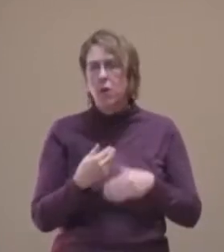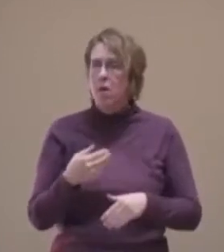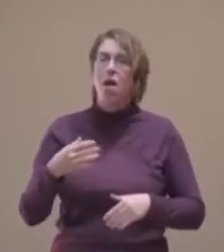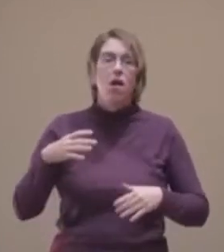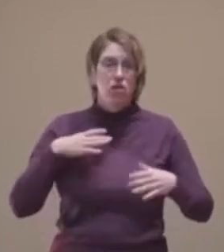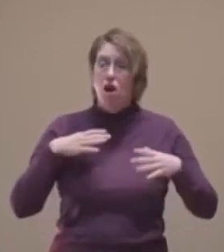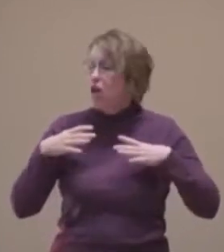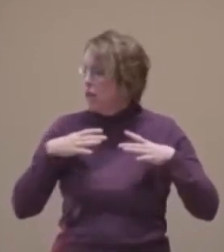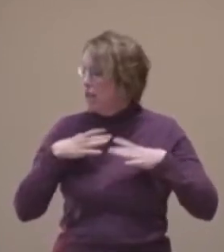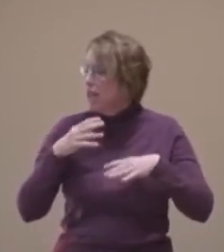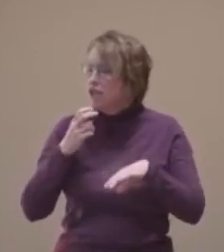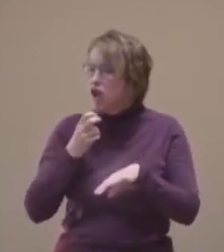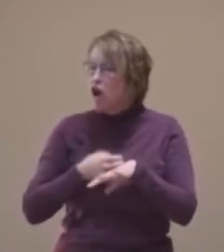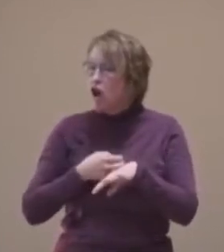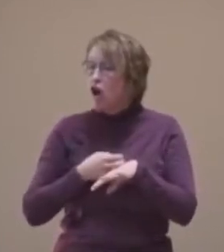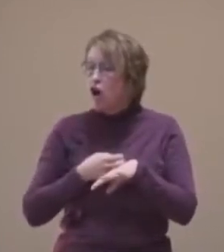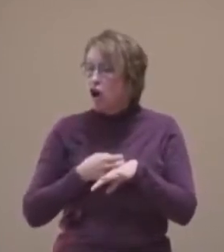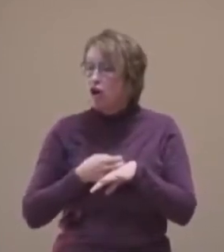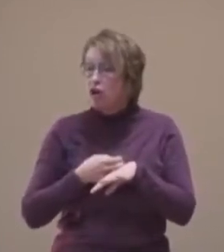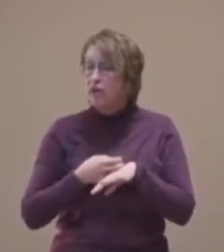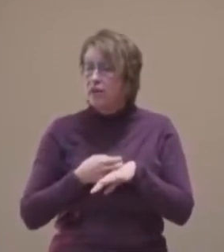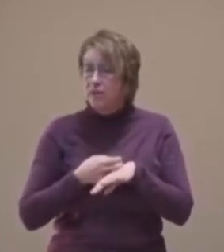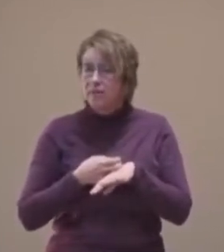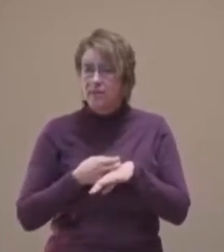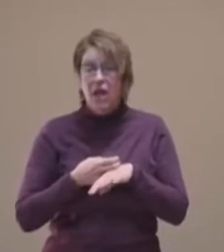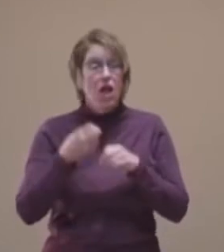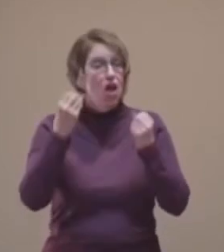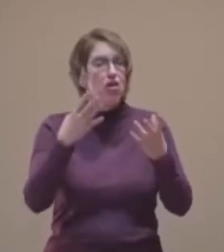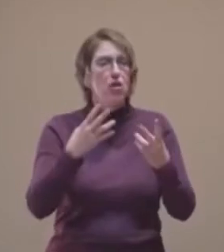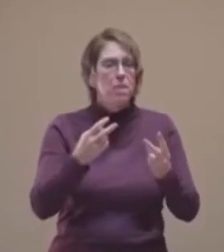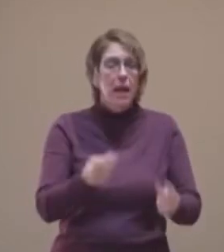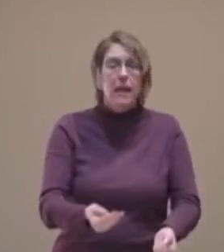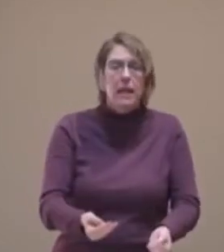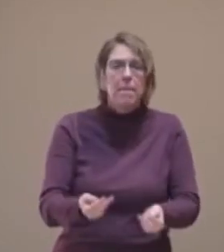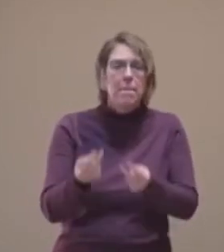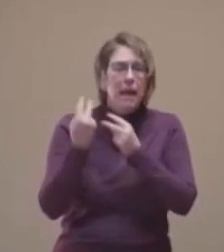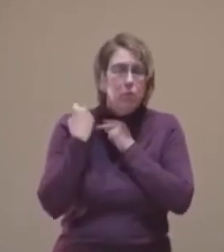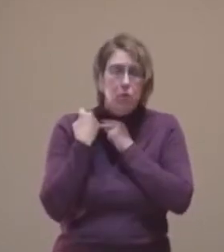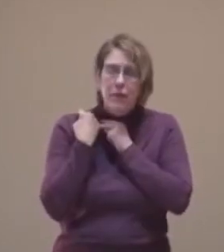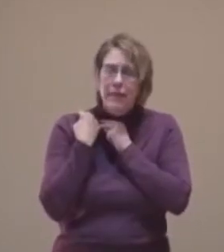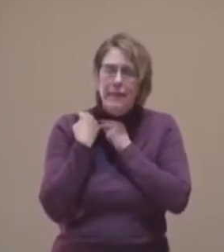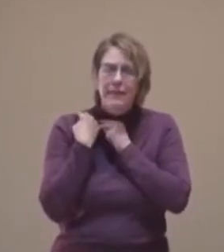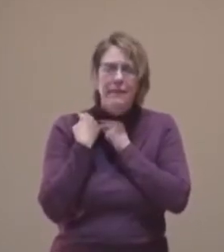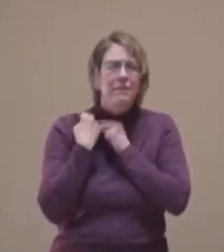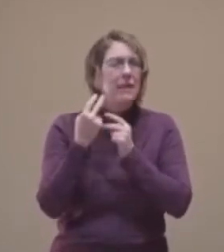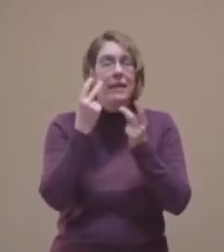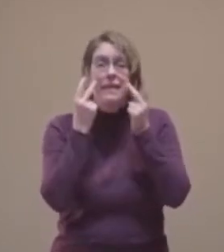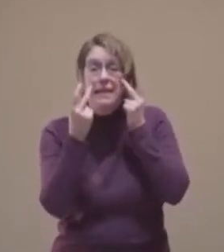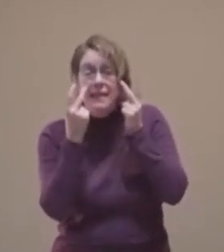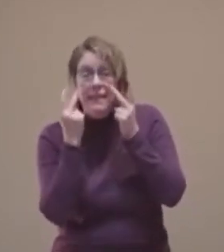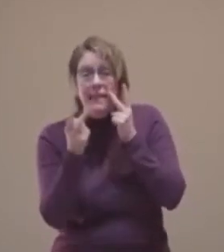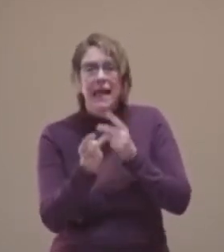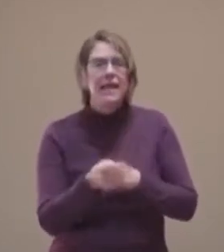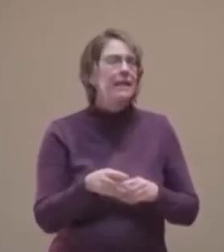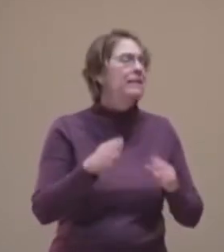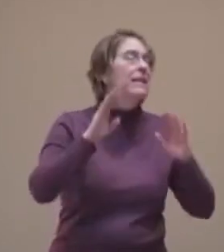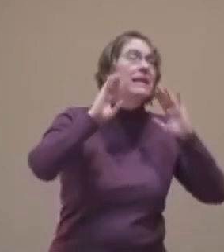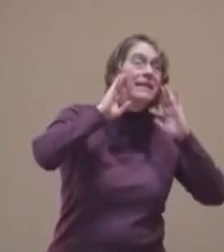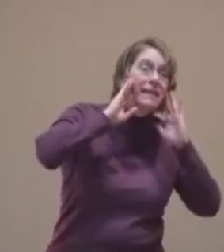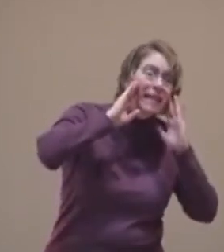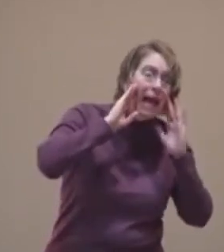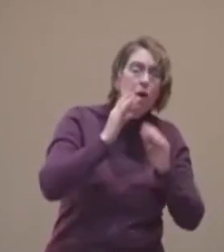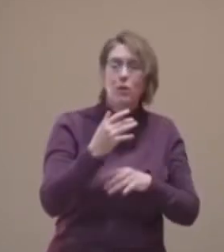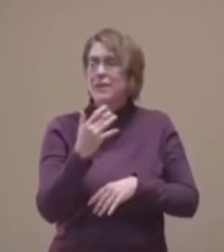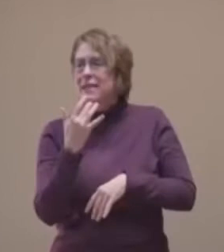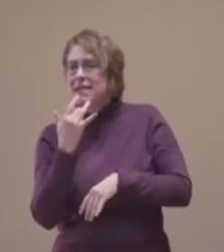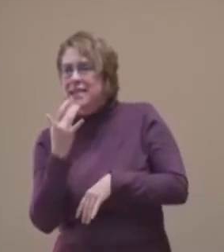hard. There is such a deep well of memories because of all the sights, sounds, smells, and tastes that are the same from year